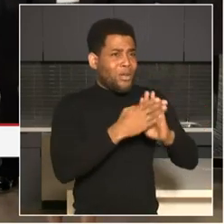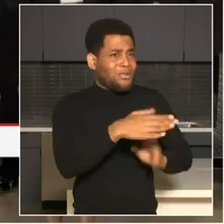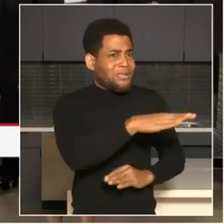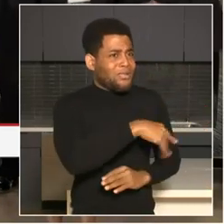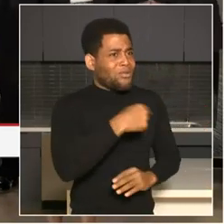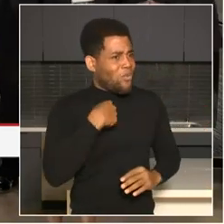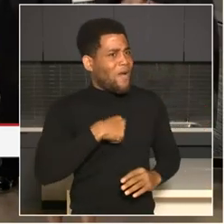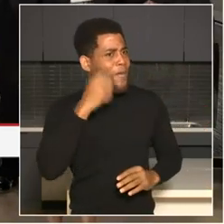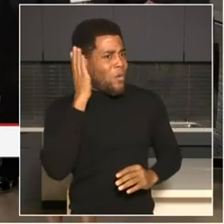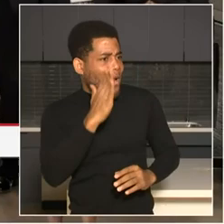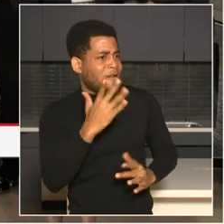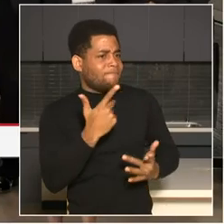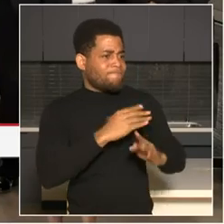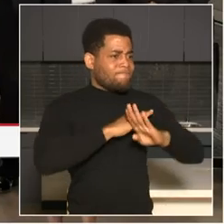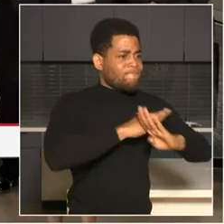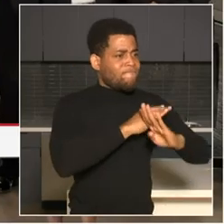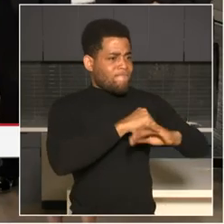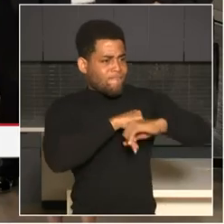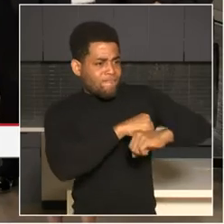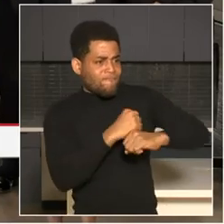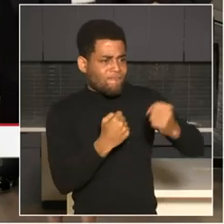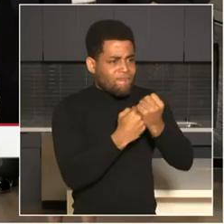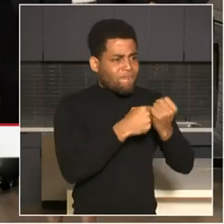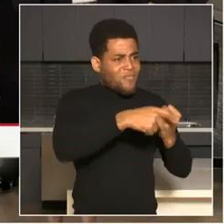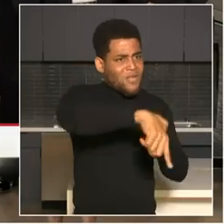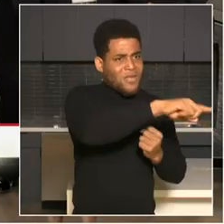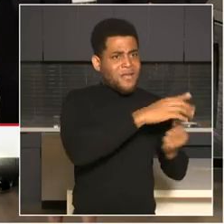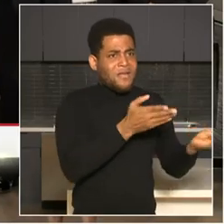more. Anyone who hasn't asked? Yes. Yeah.